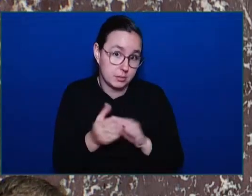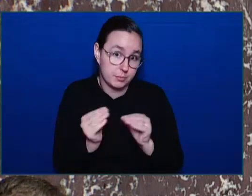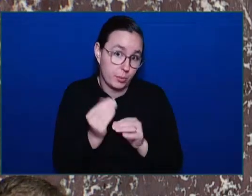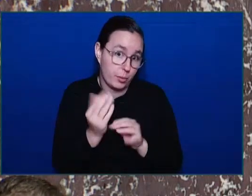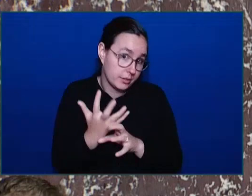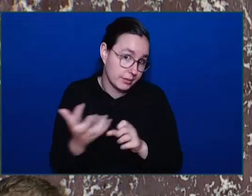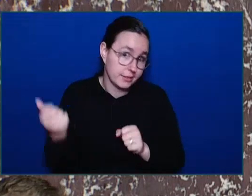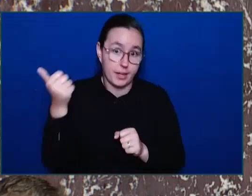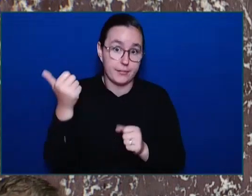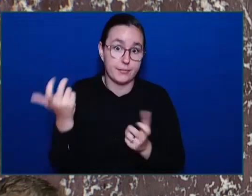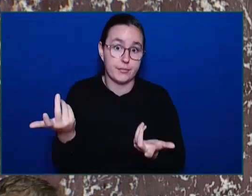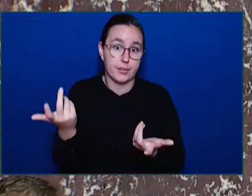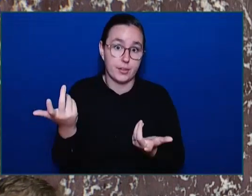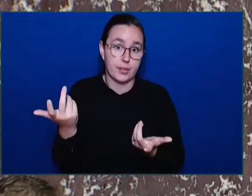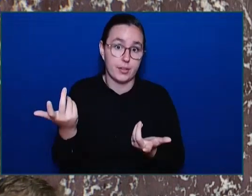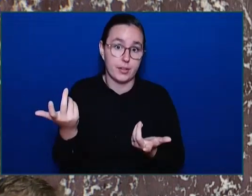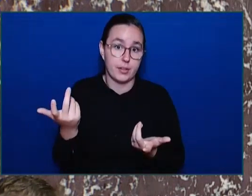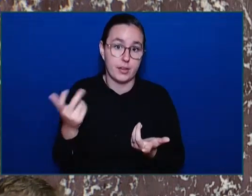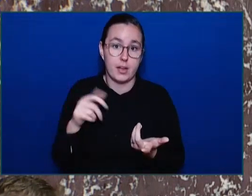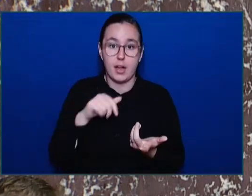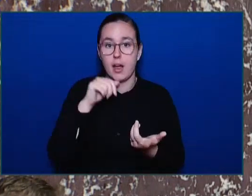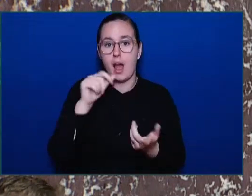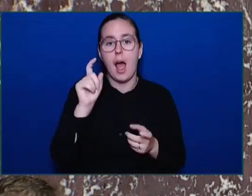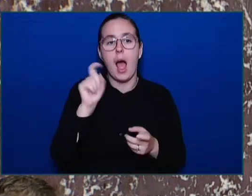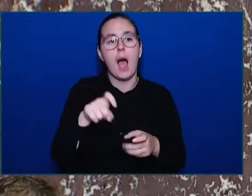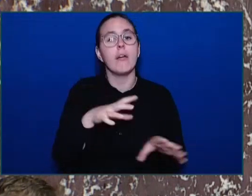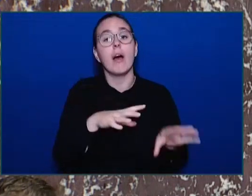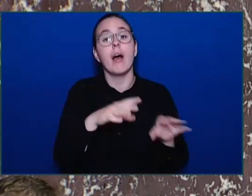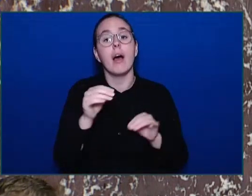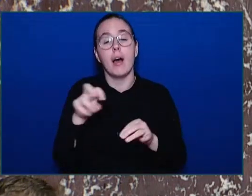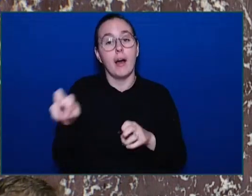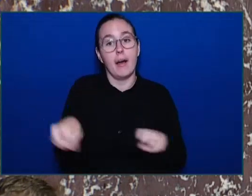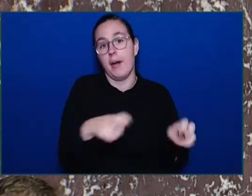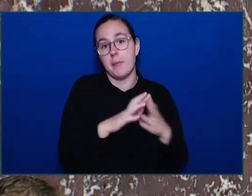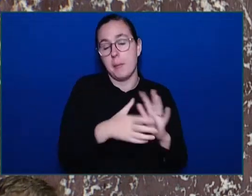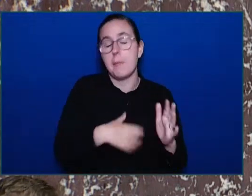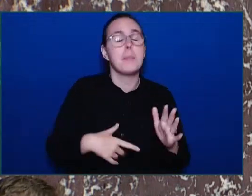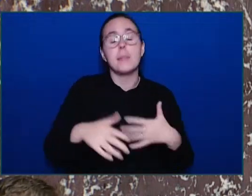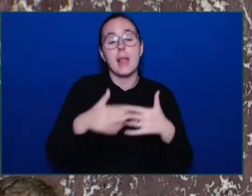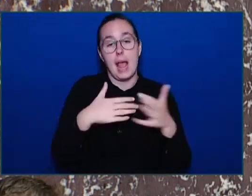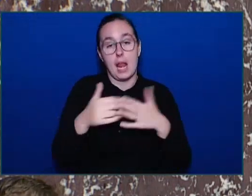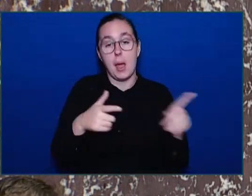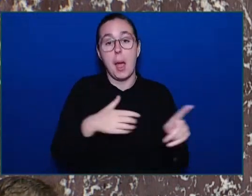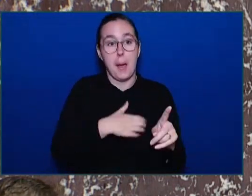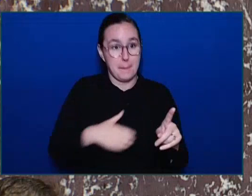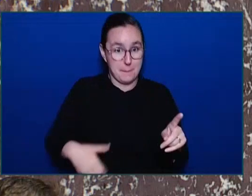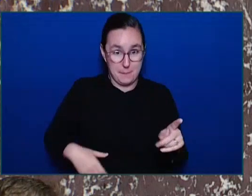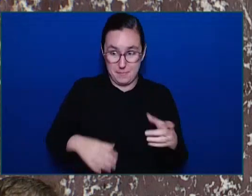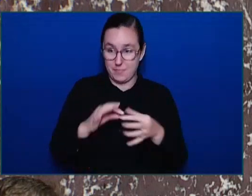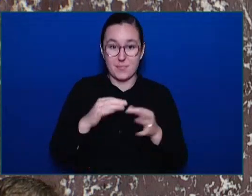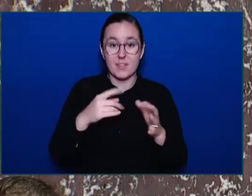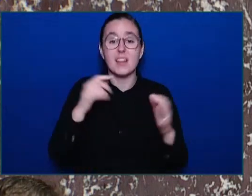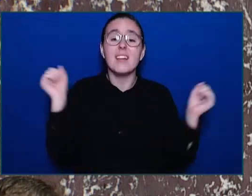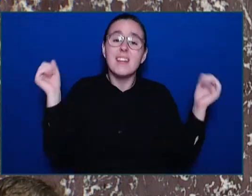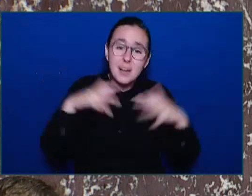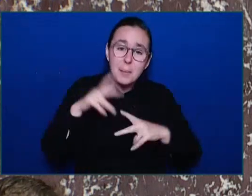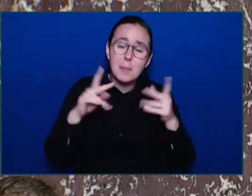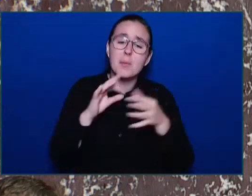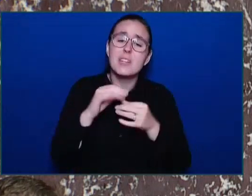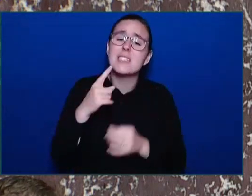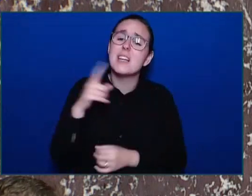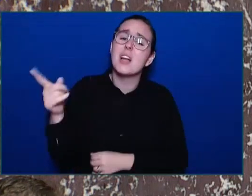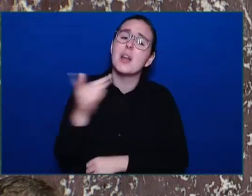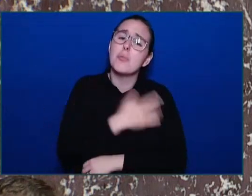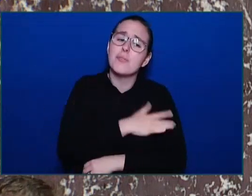But let's look at what he says at the rally, and I quote, I have called upon the provincial government over and over again to